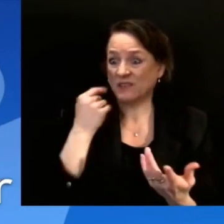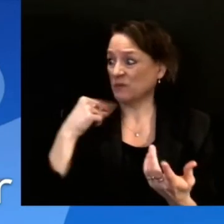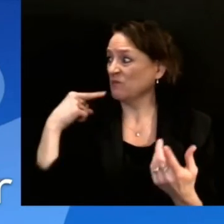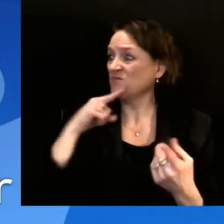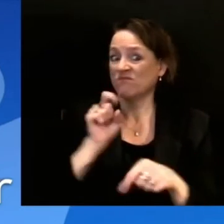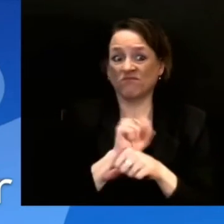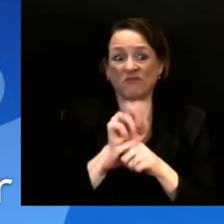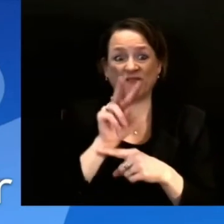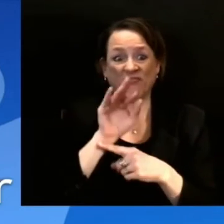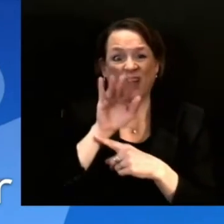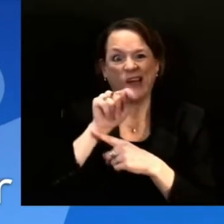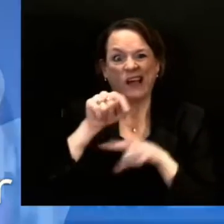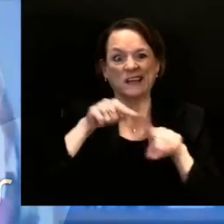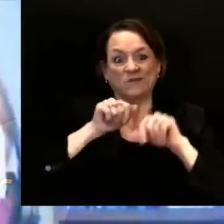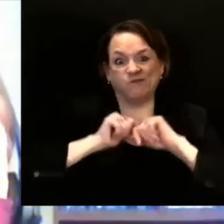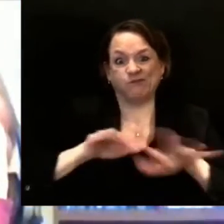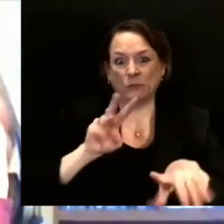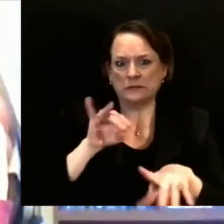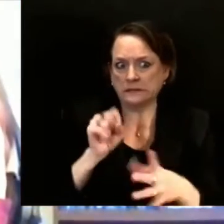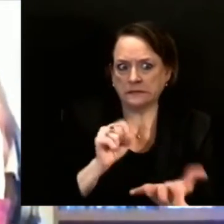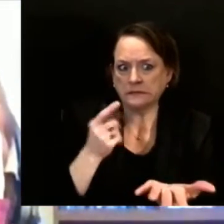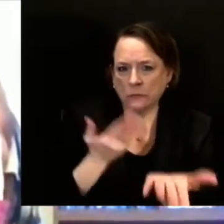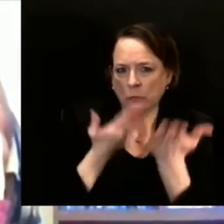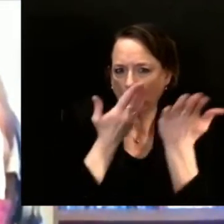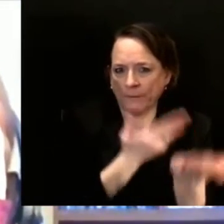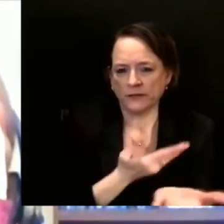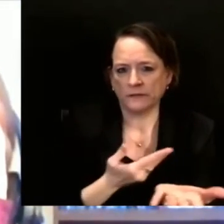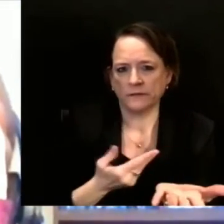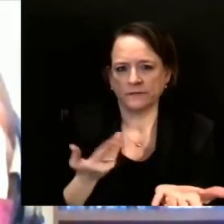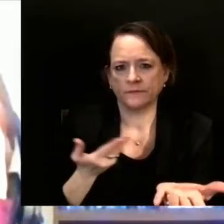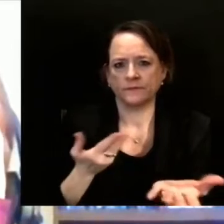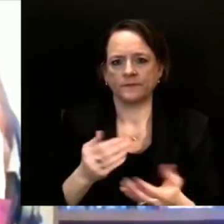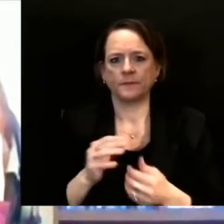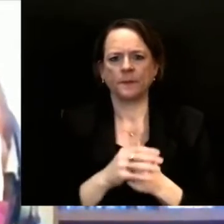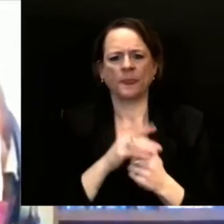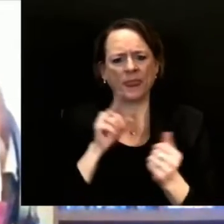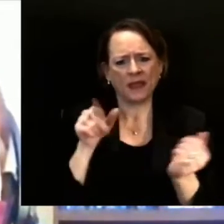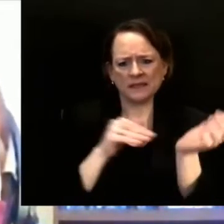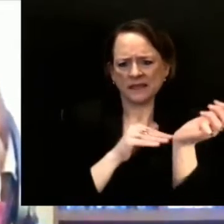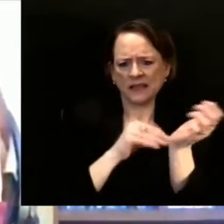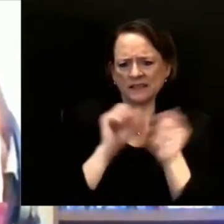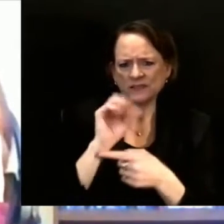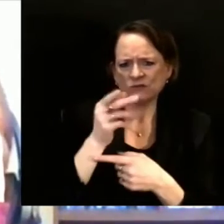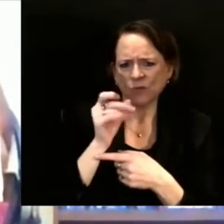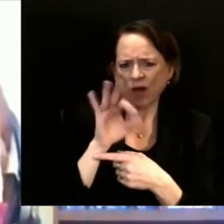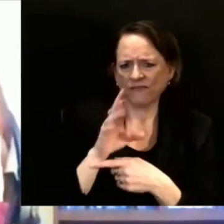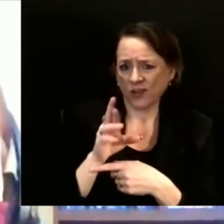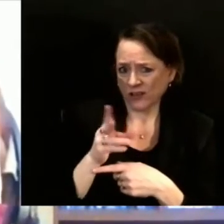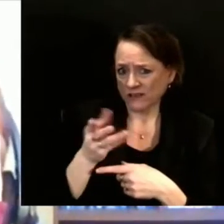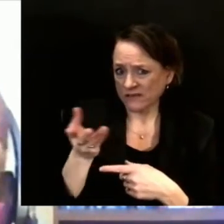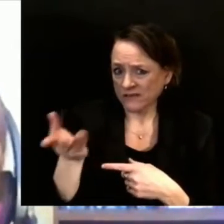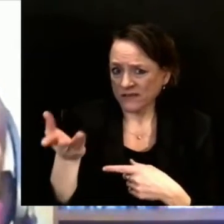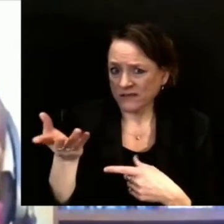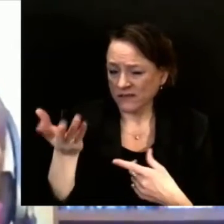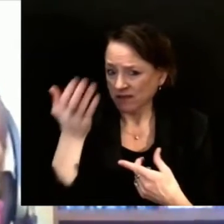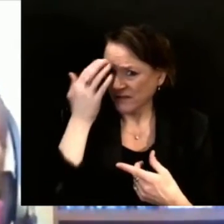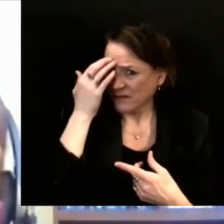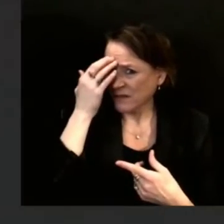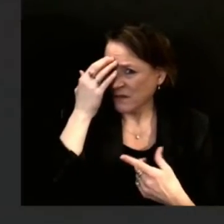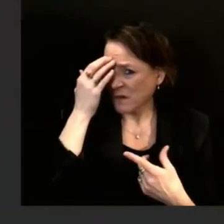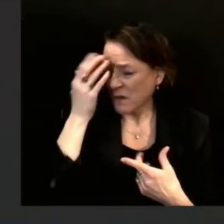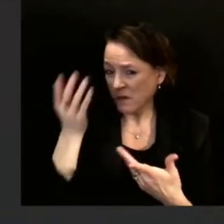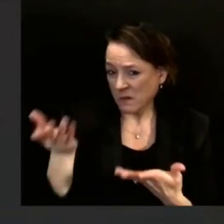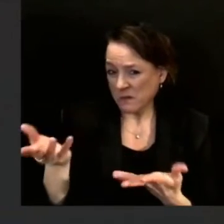Yeah. Dr. Schauer, don't know if you have any further information about the surveillance on the variants. I am not aware